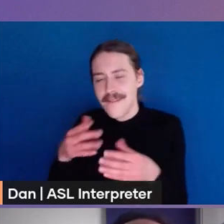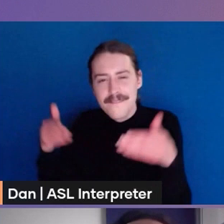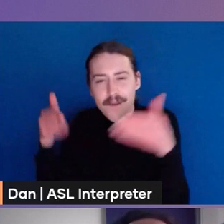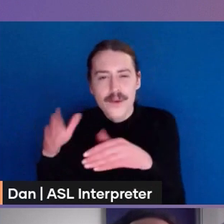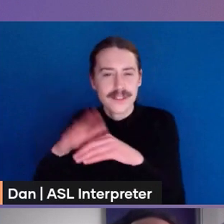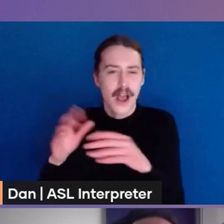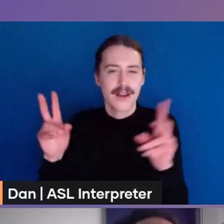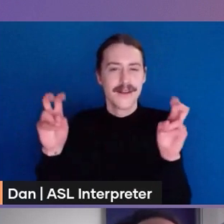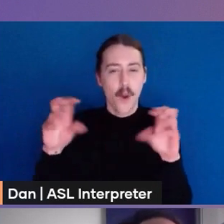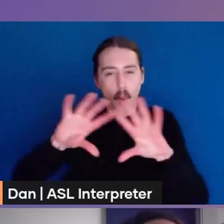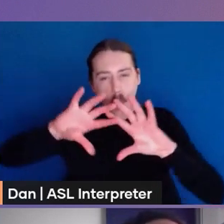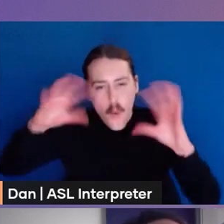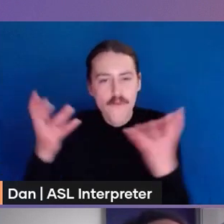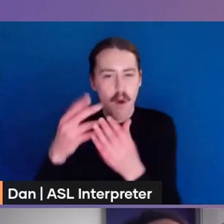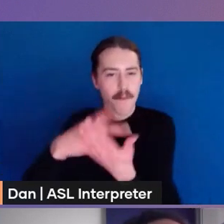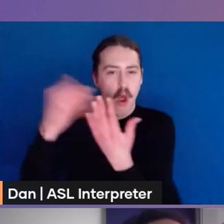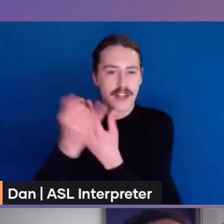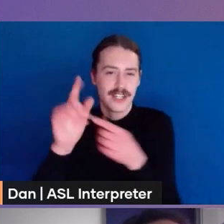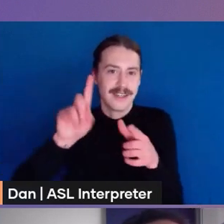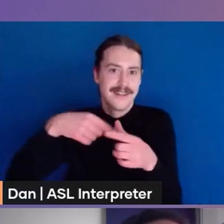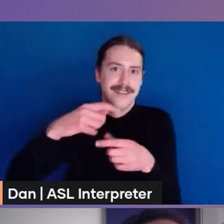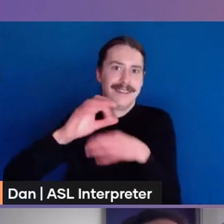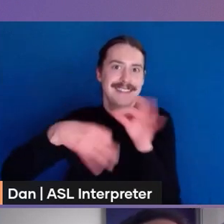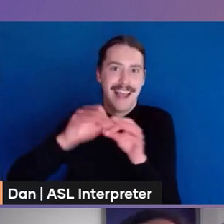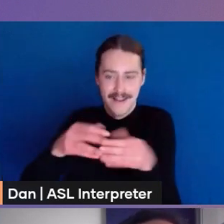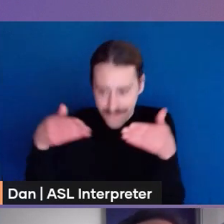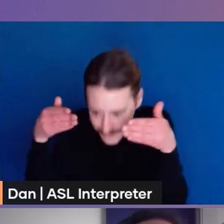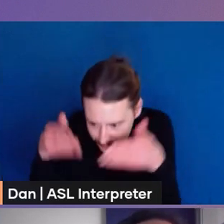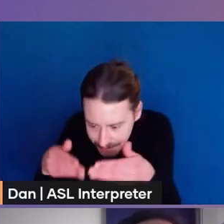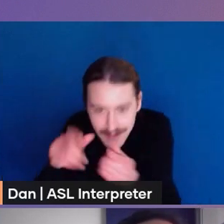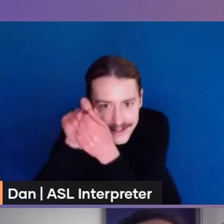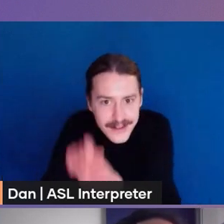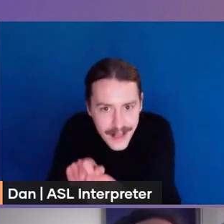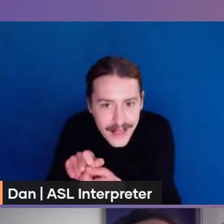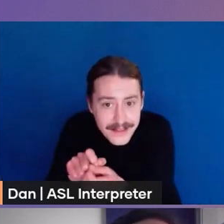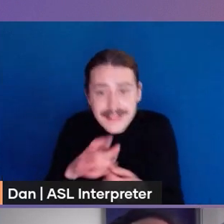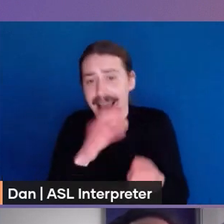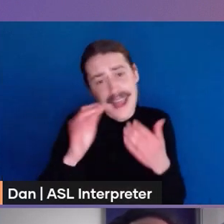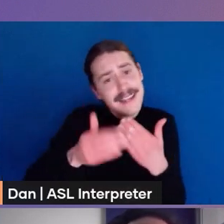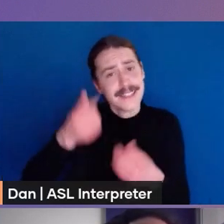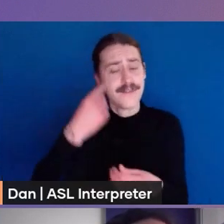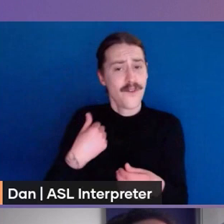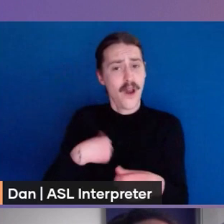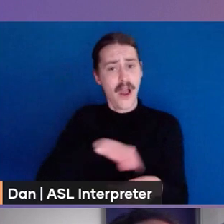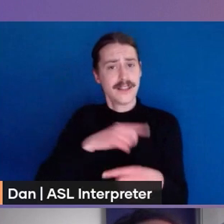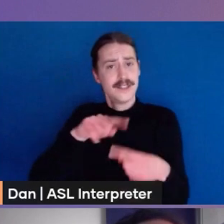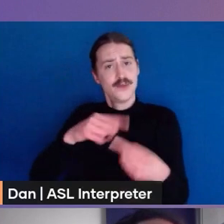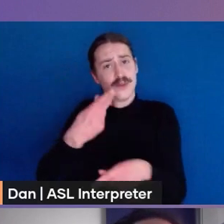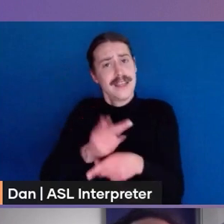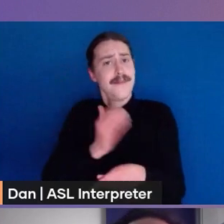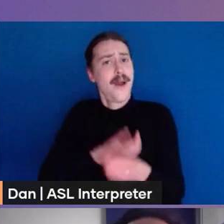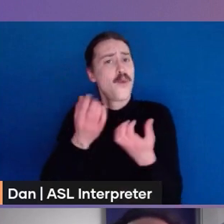maintenance since we delegated the complexity to others it's easy to us to keep our code base up to date